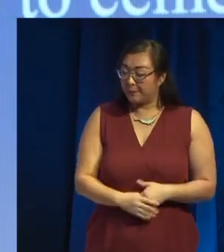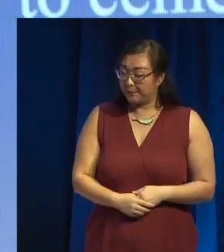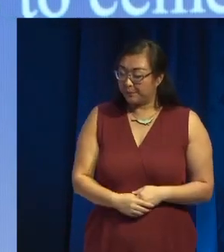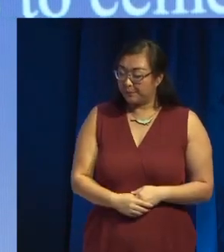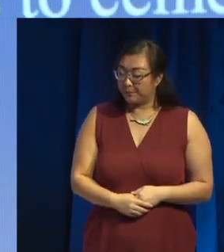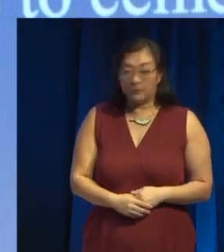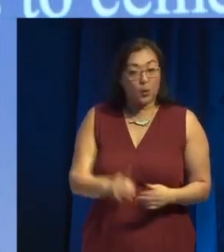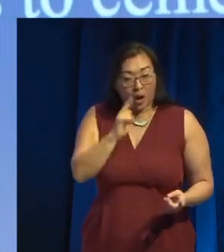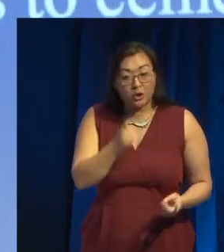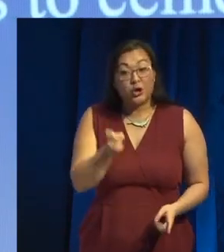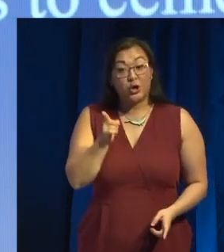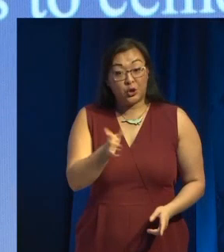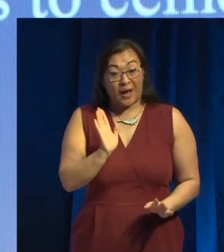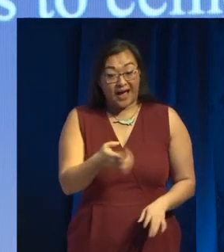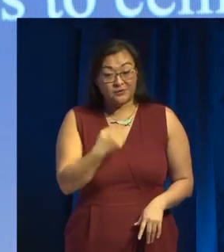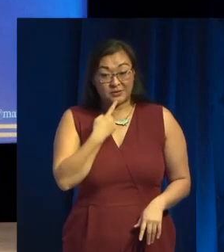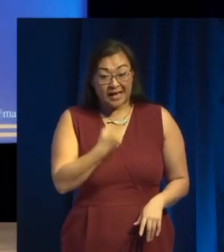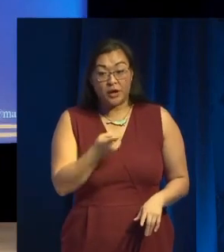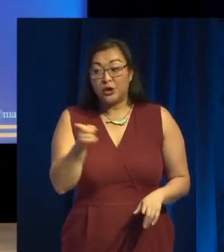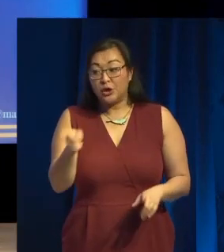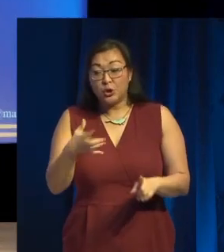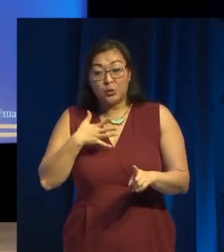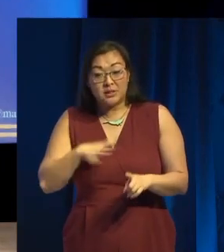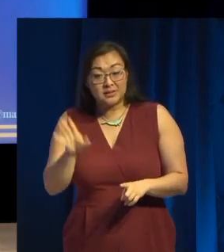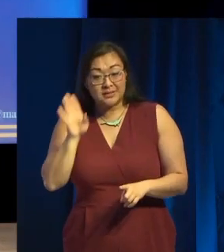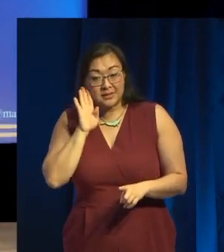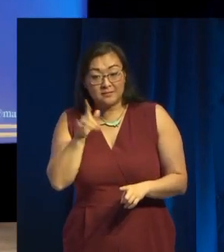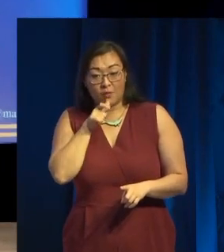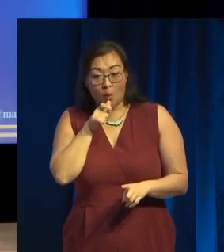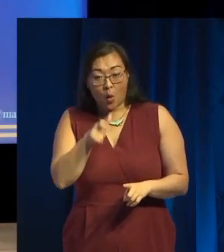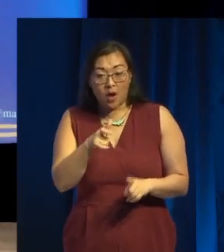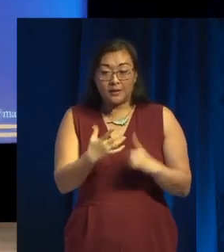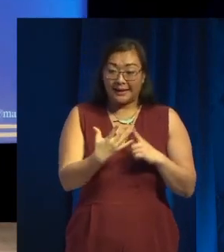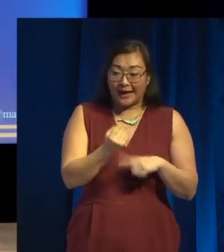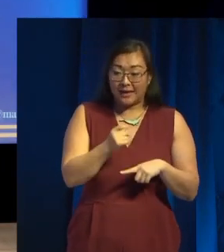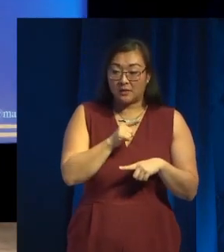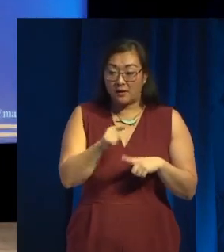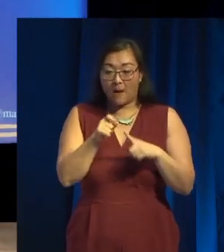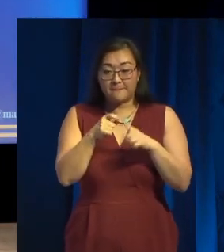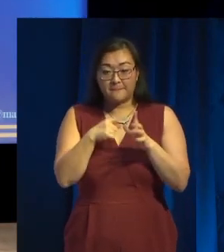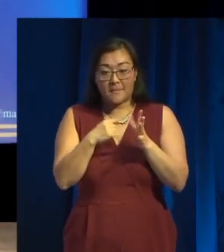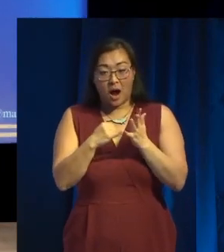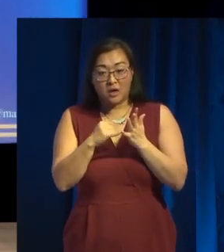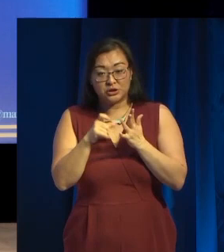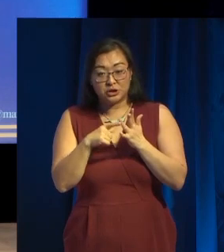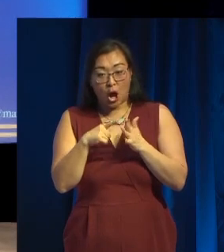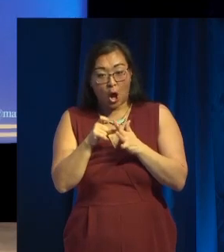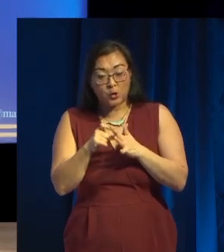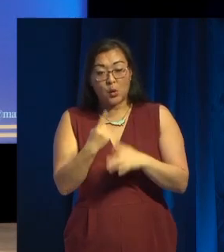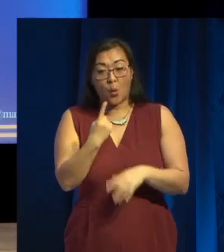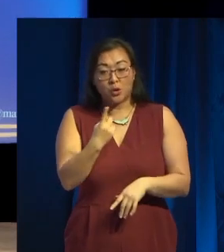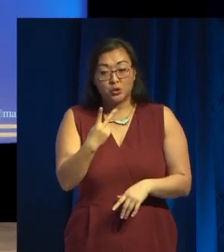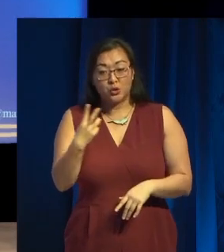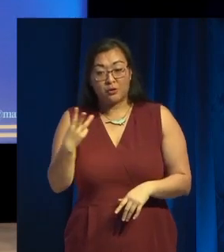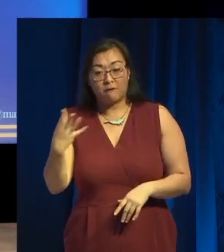I want you to listen for, get the passcode, one, two, three, four, and get the passcode, one, two, three, five, and get the passcode, one, three, six, and